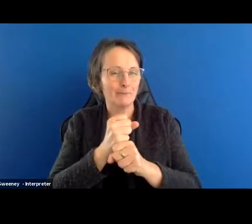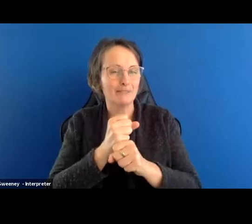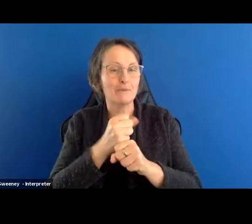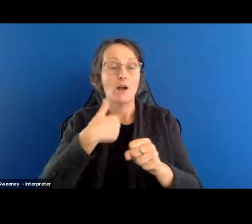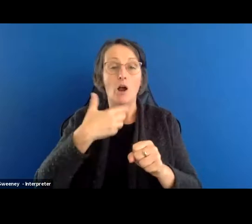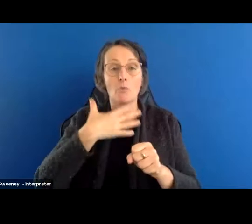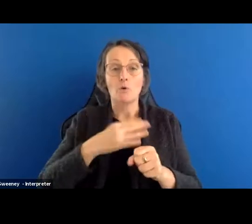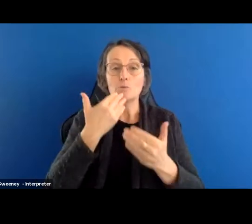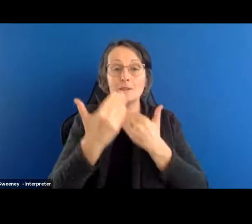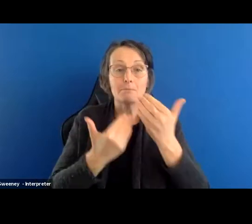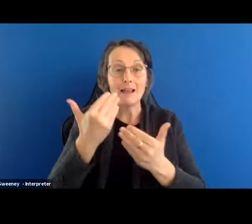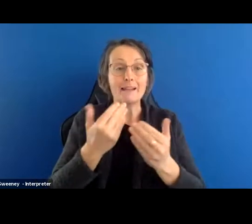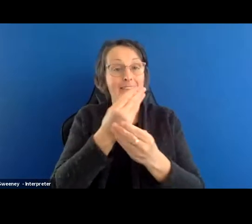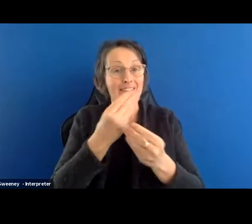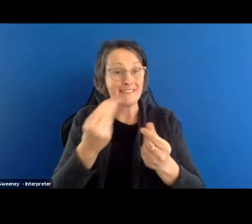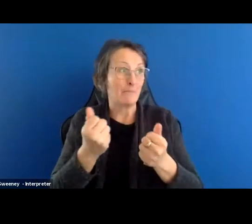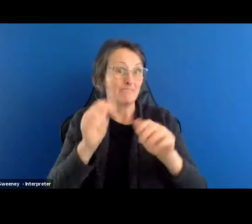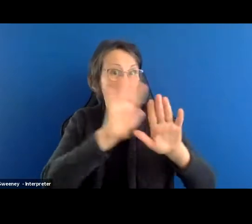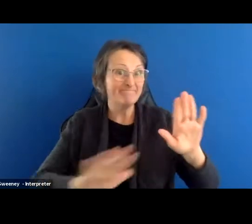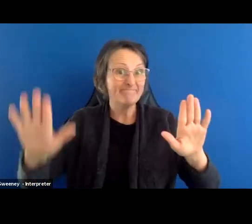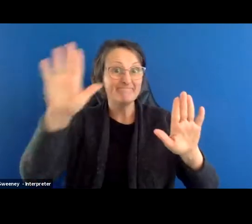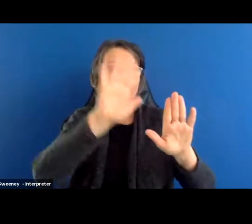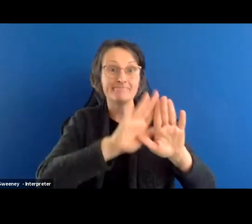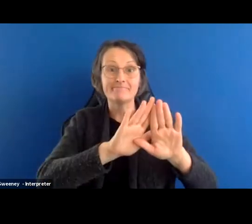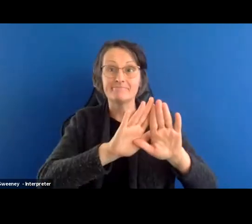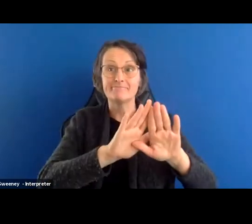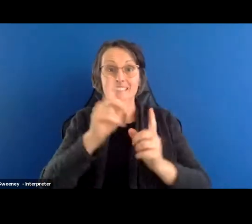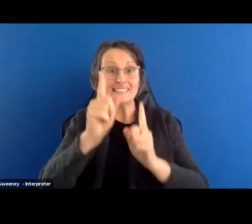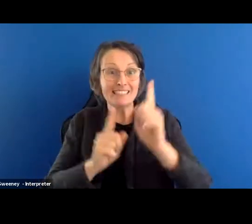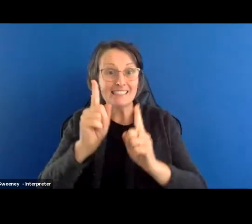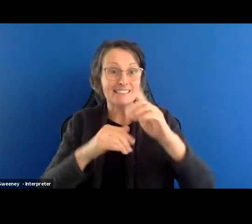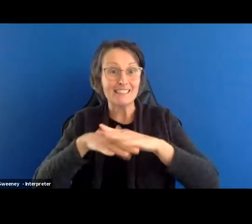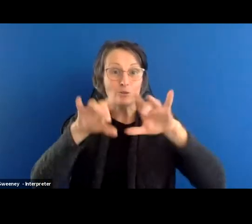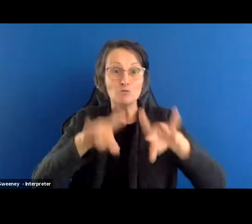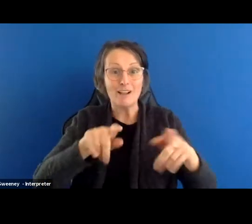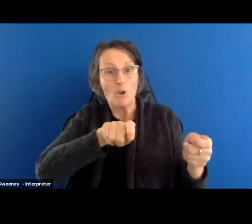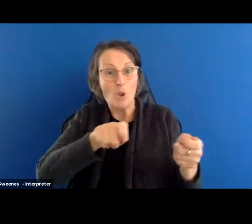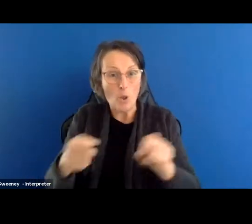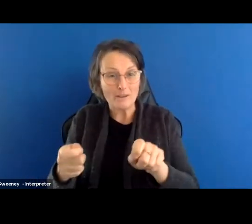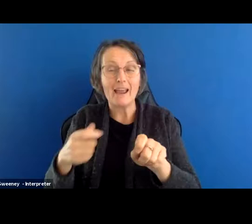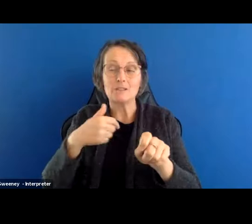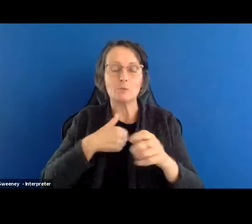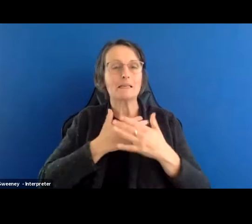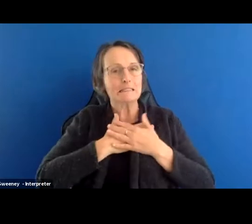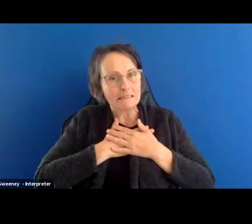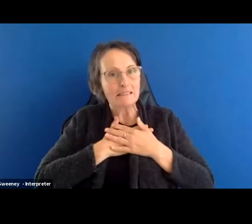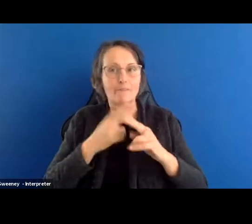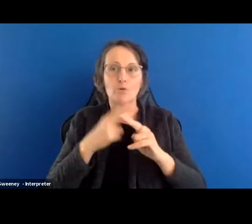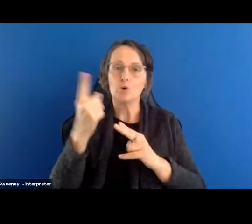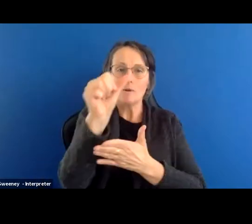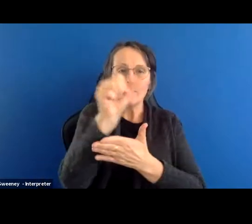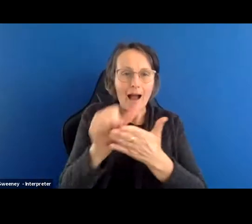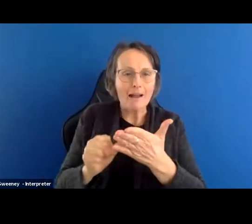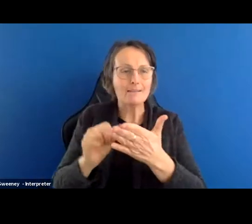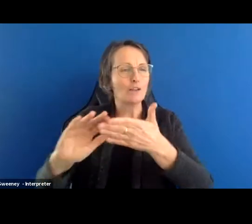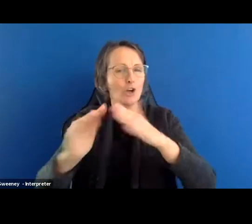acknowledge that a lot of the country is in lockdown right now and Regional Arts Australia's thoughts go out to all the artists and communities that are currently affected.